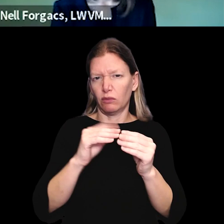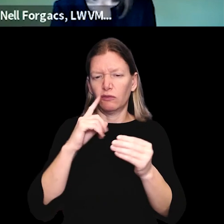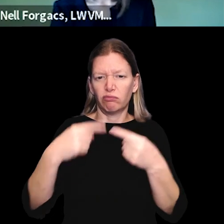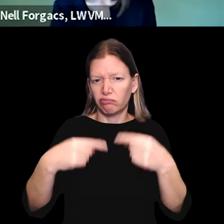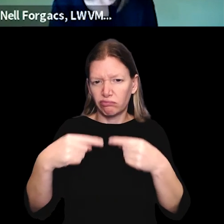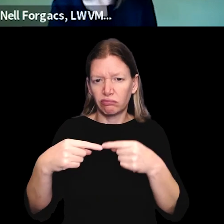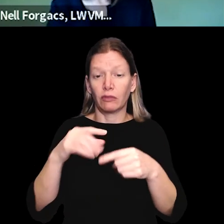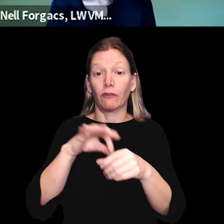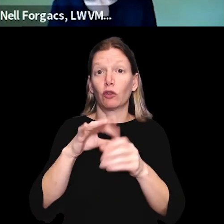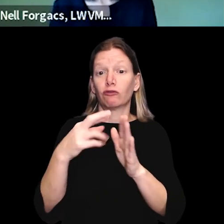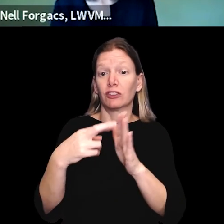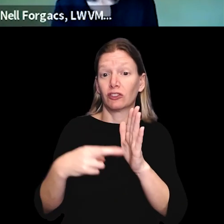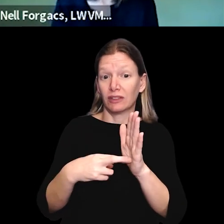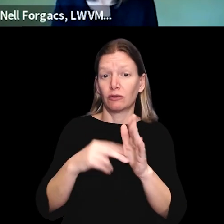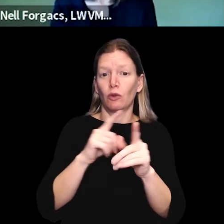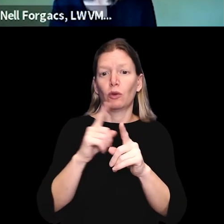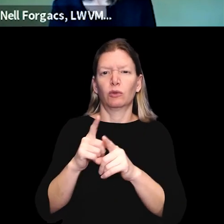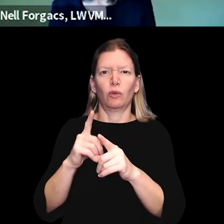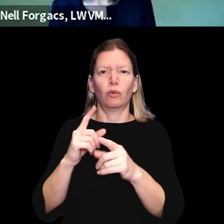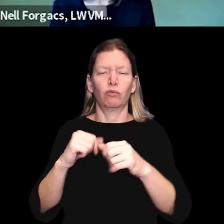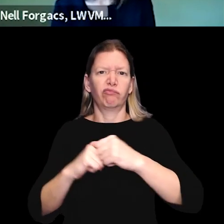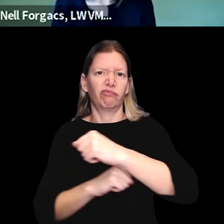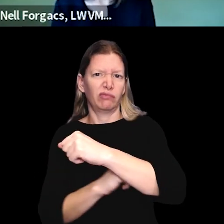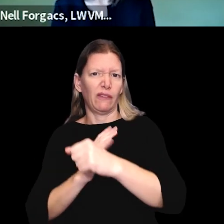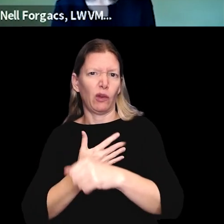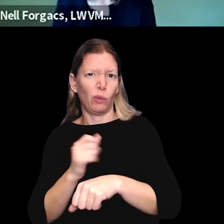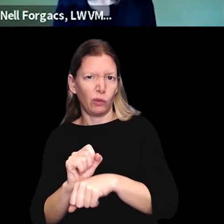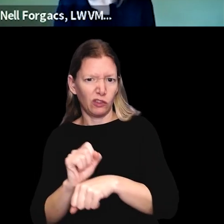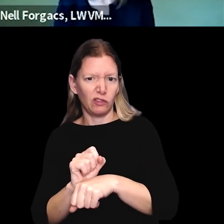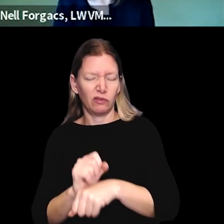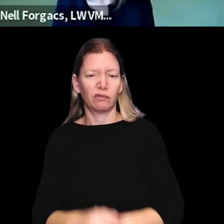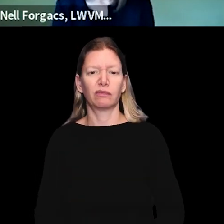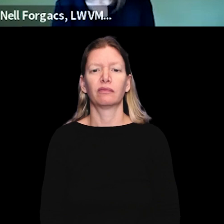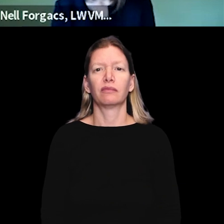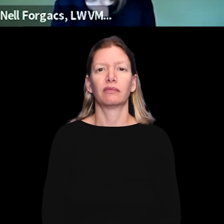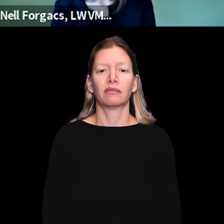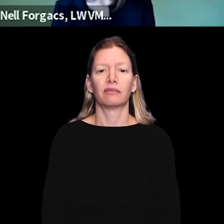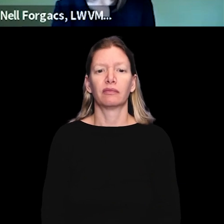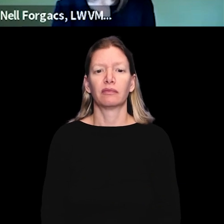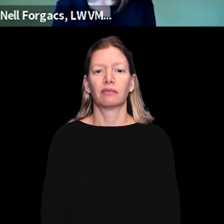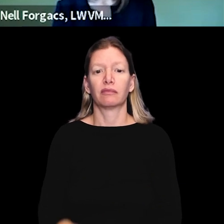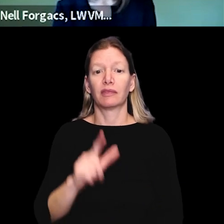candidates. Voter registration is also a cornerstone of the League's work.